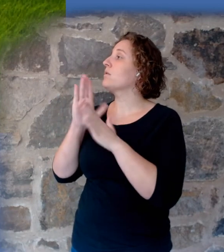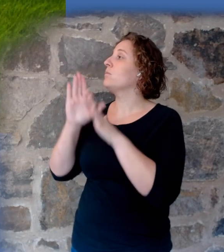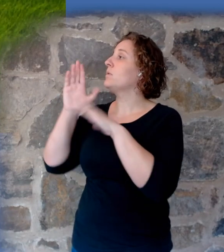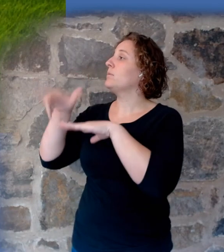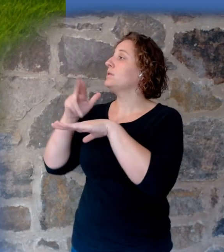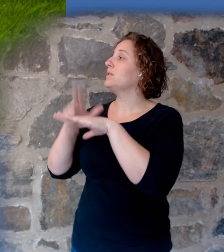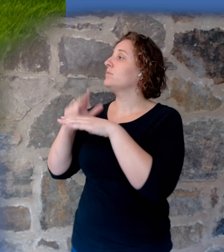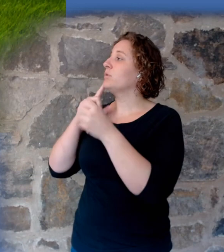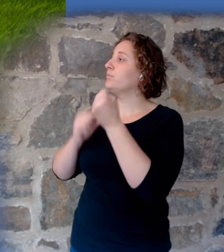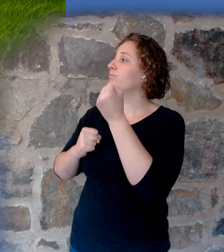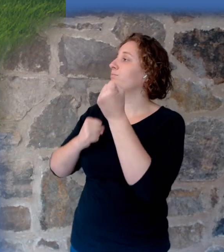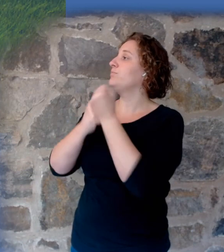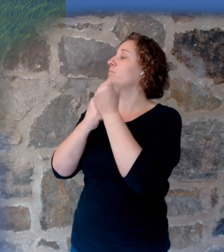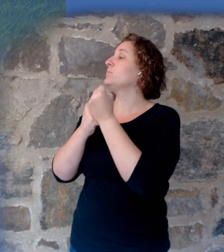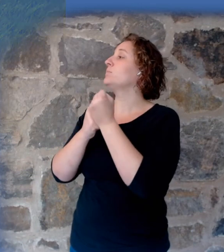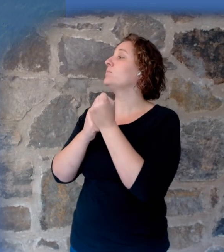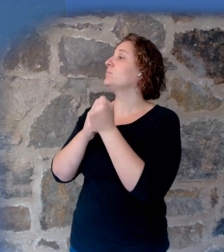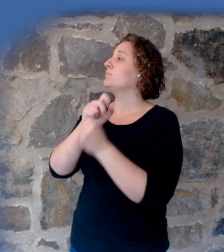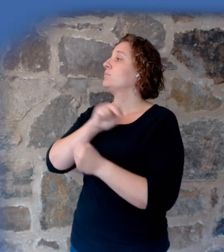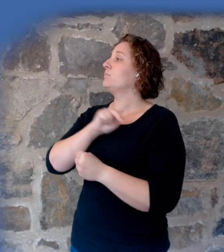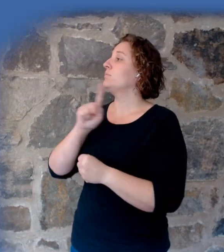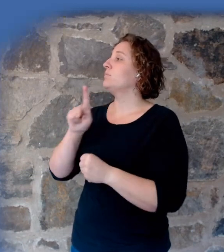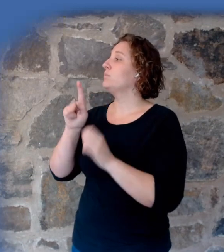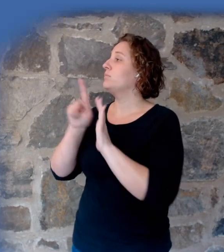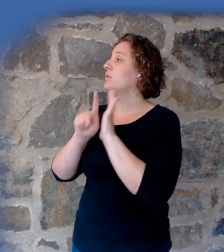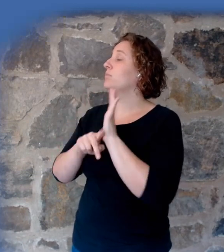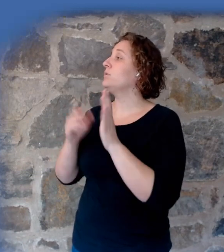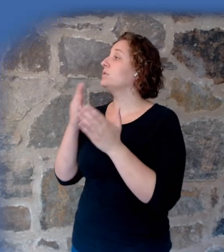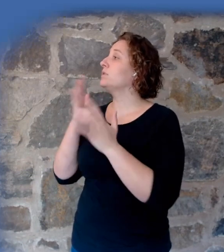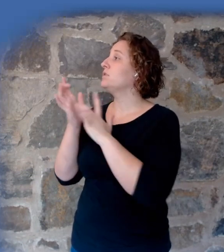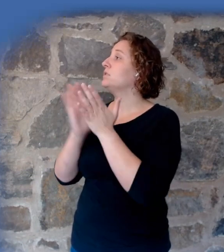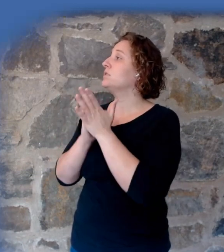its core principles. In Jesus' name, amen. Amen.